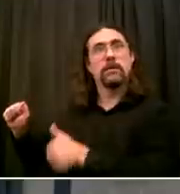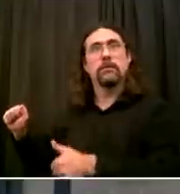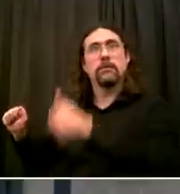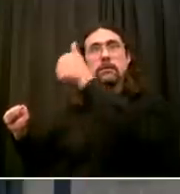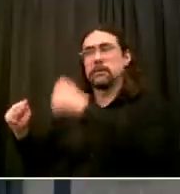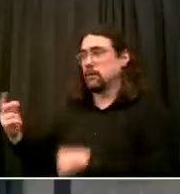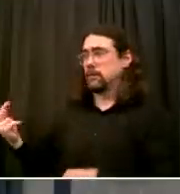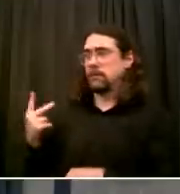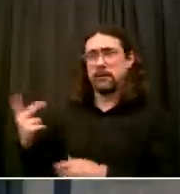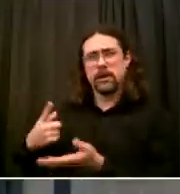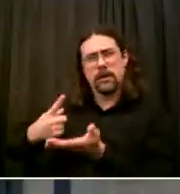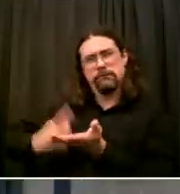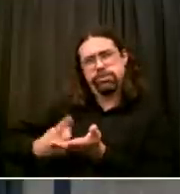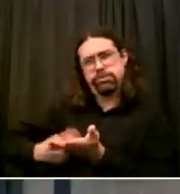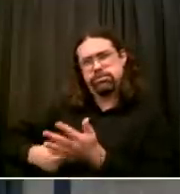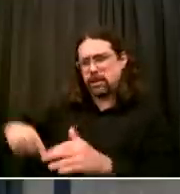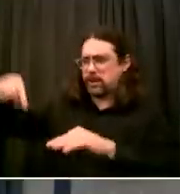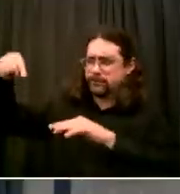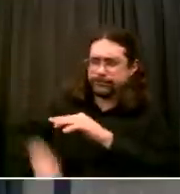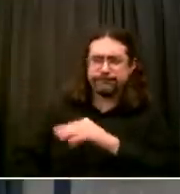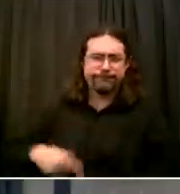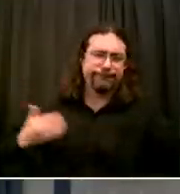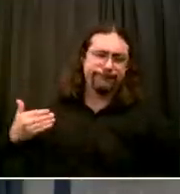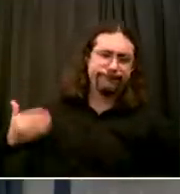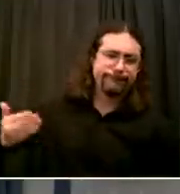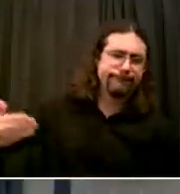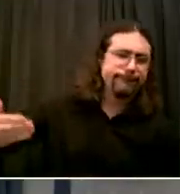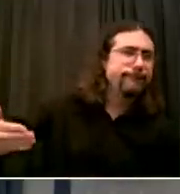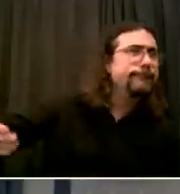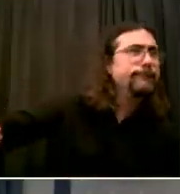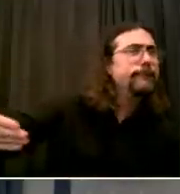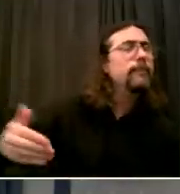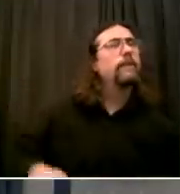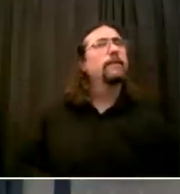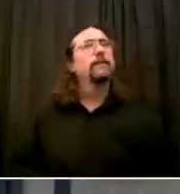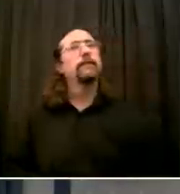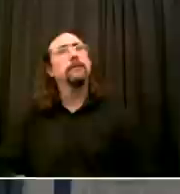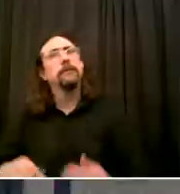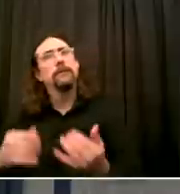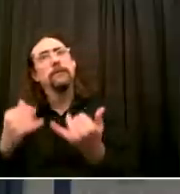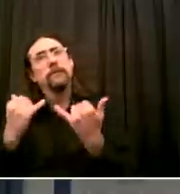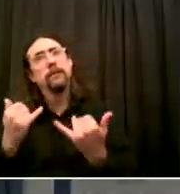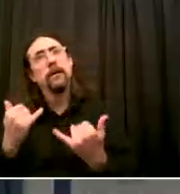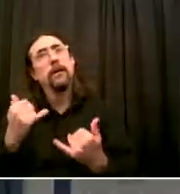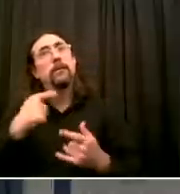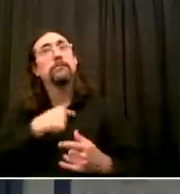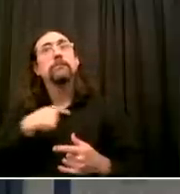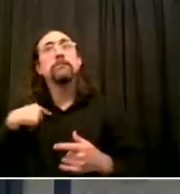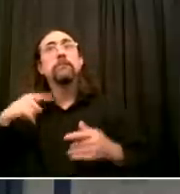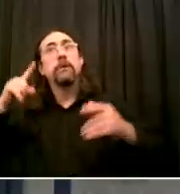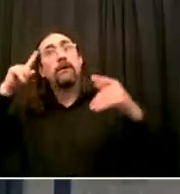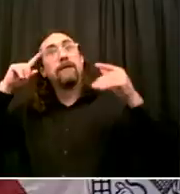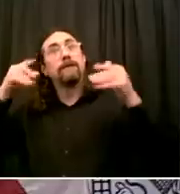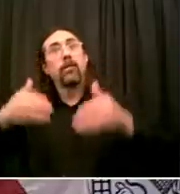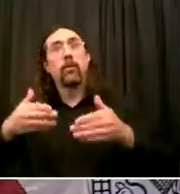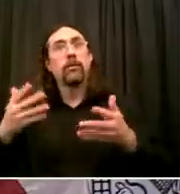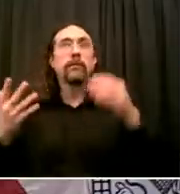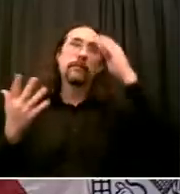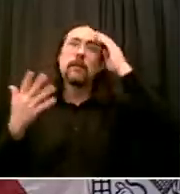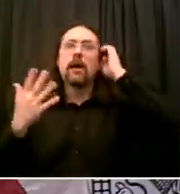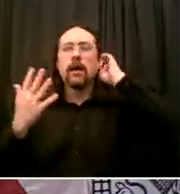power, it is about planning and strategy, it's about use of technology There's so many ways to